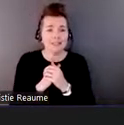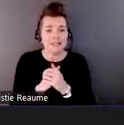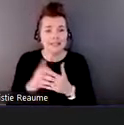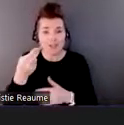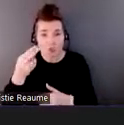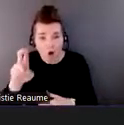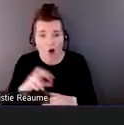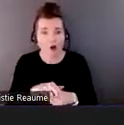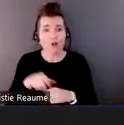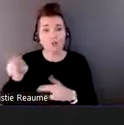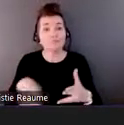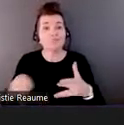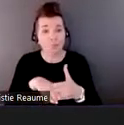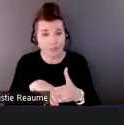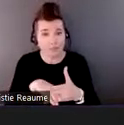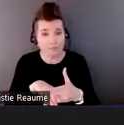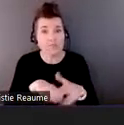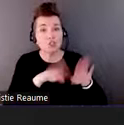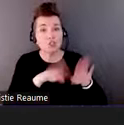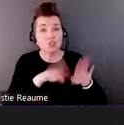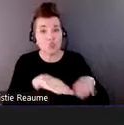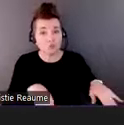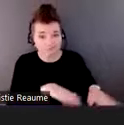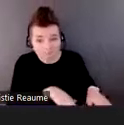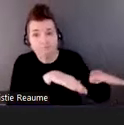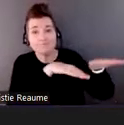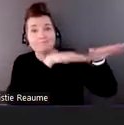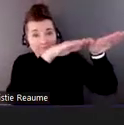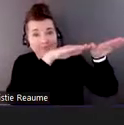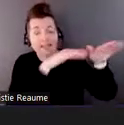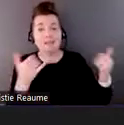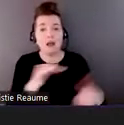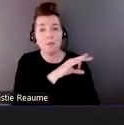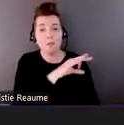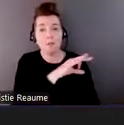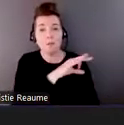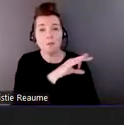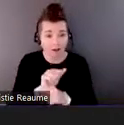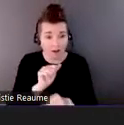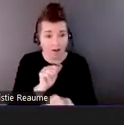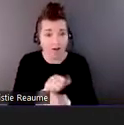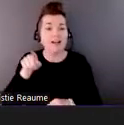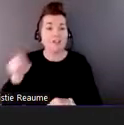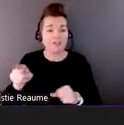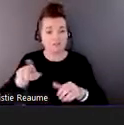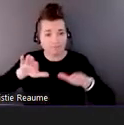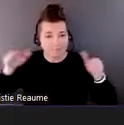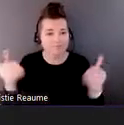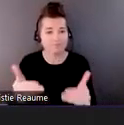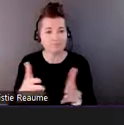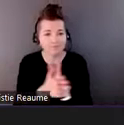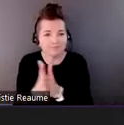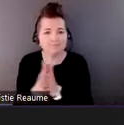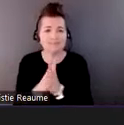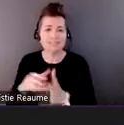children. She now combines her passion for helping and protecting others, particularly children and seniors,